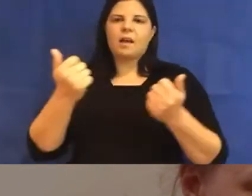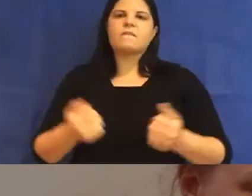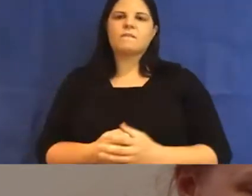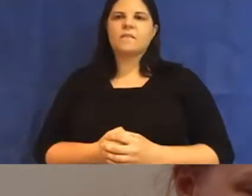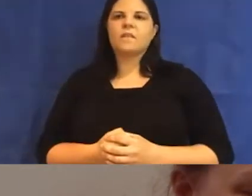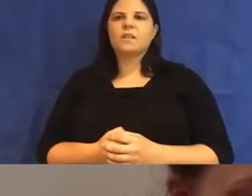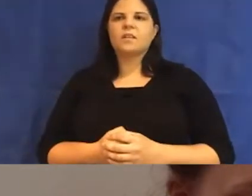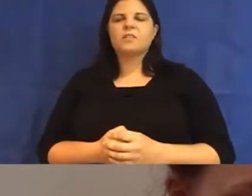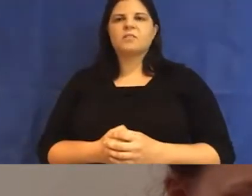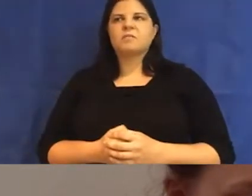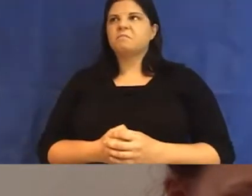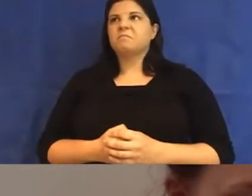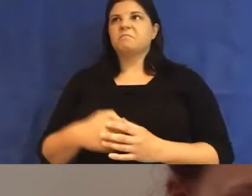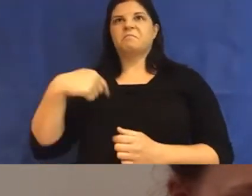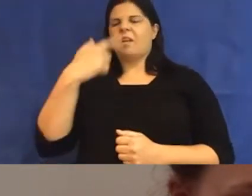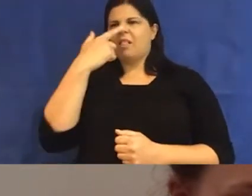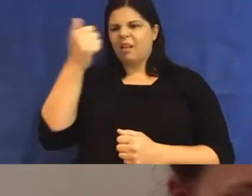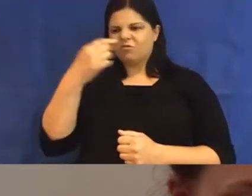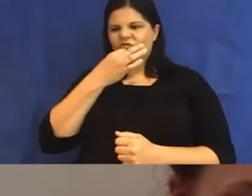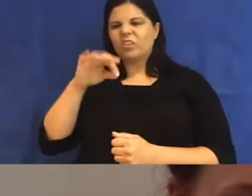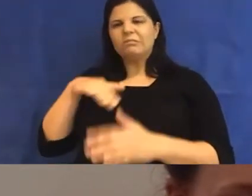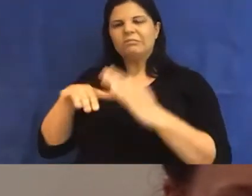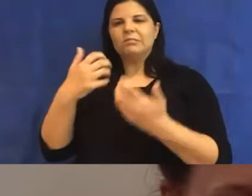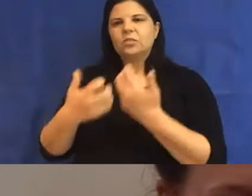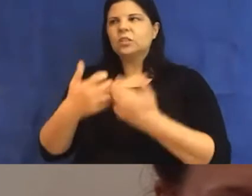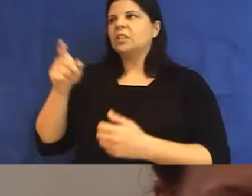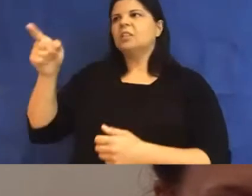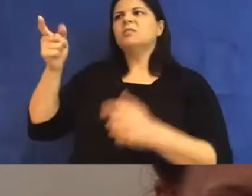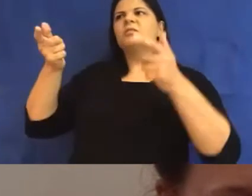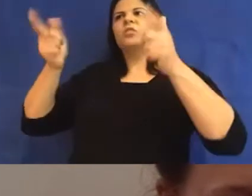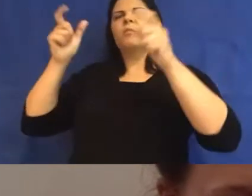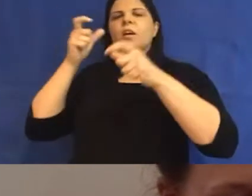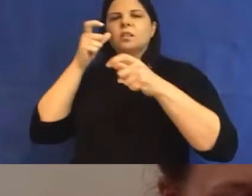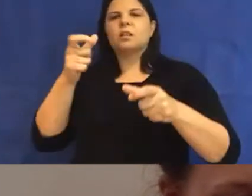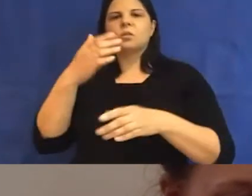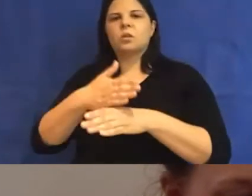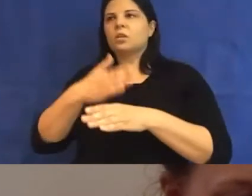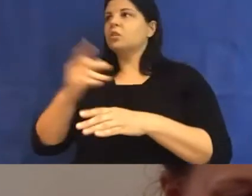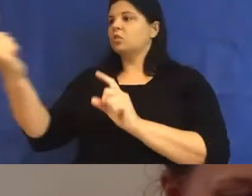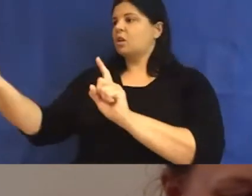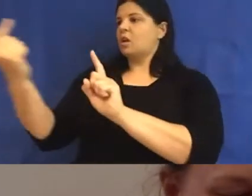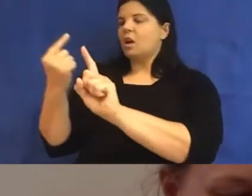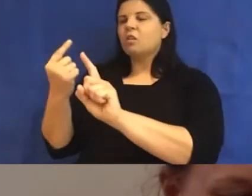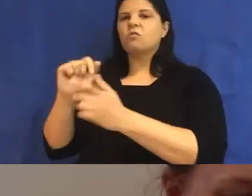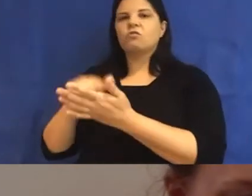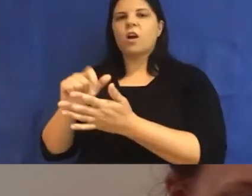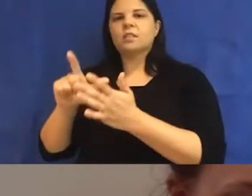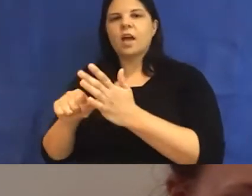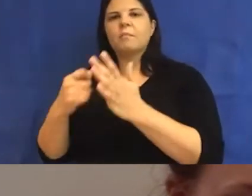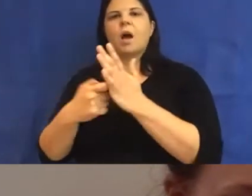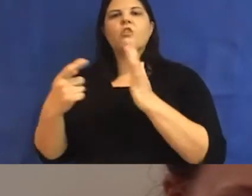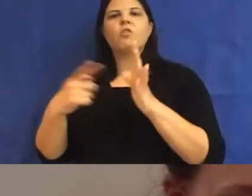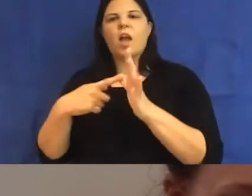scholarship. He had a supervisor who threw him work. She was walking down the corridor at the right time to get the RA gig she turned into an ongoing